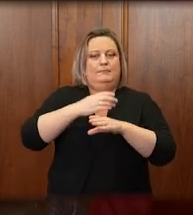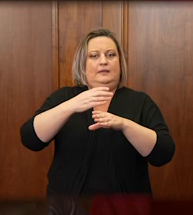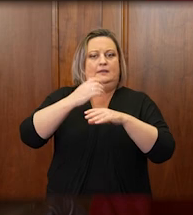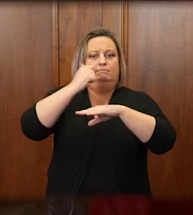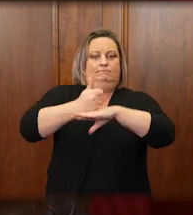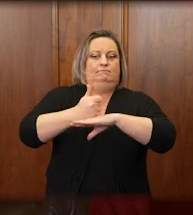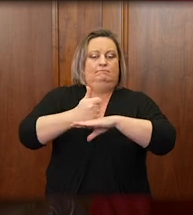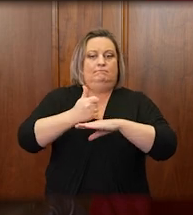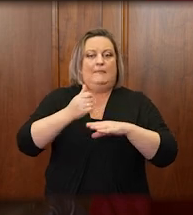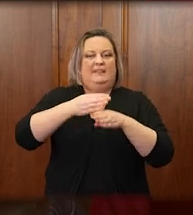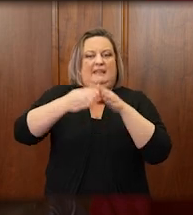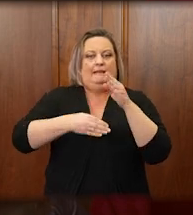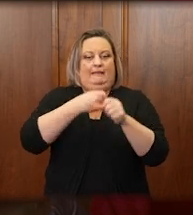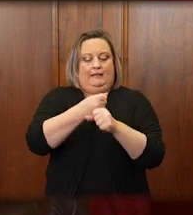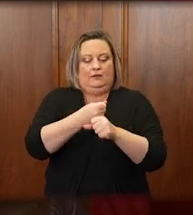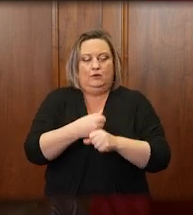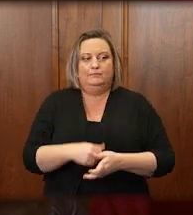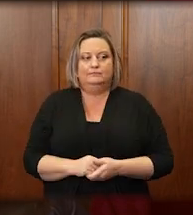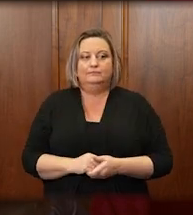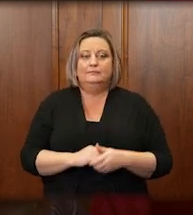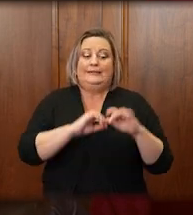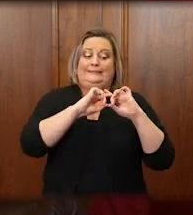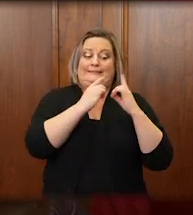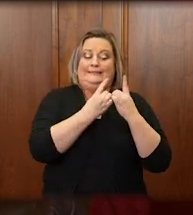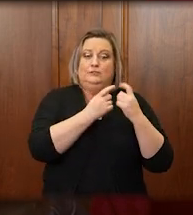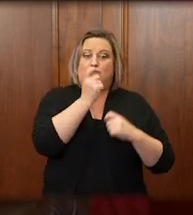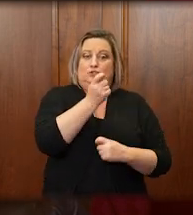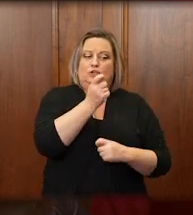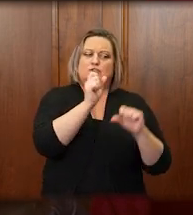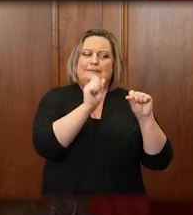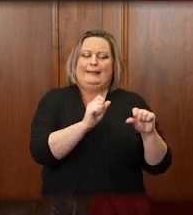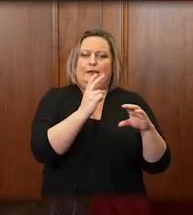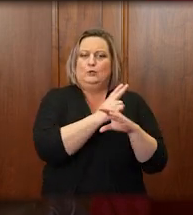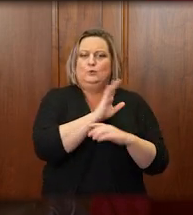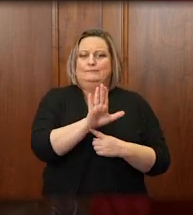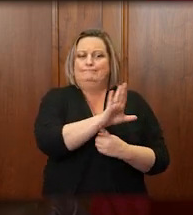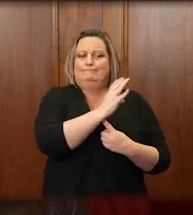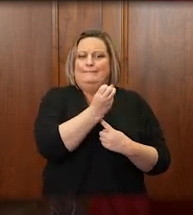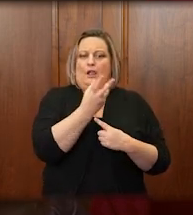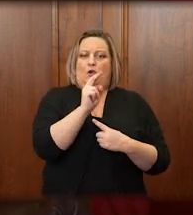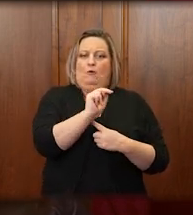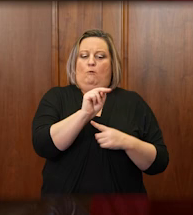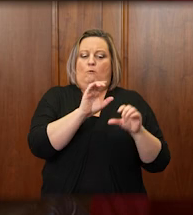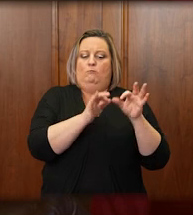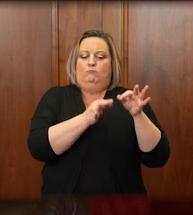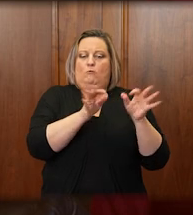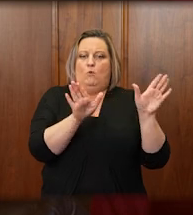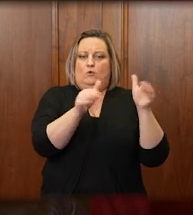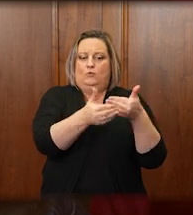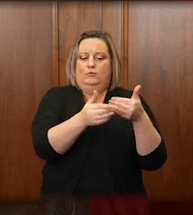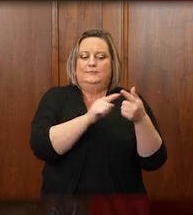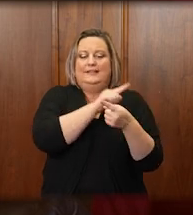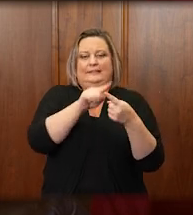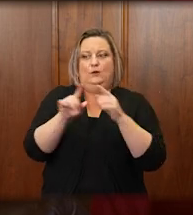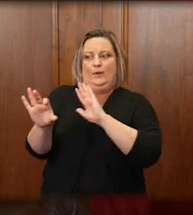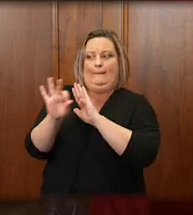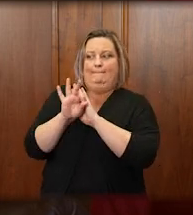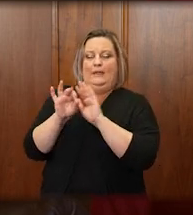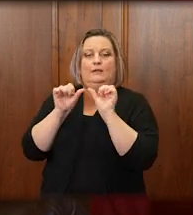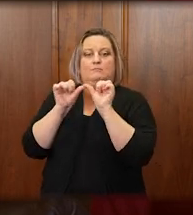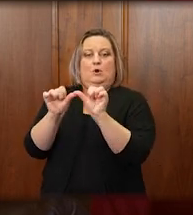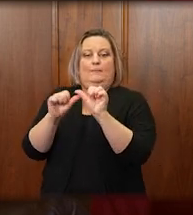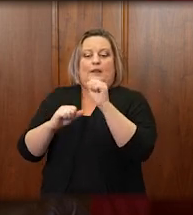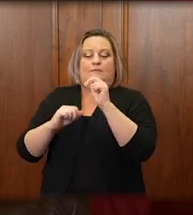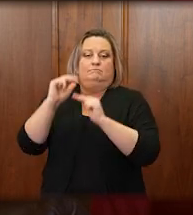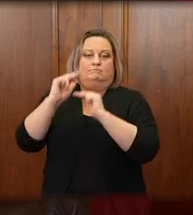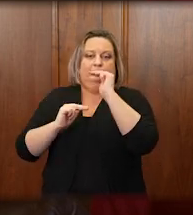The district judges could use their own courtrooms until one or more permanent Chancery Court judges can be selected and permanent facilities